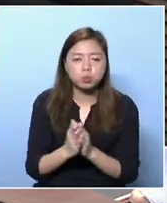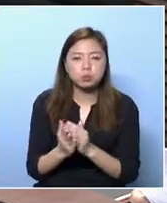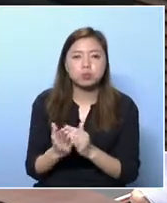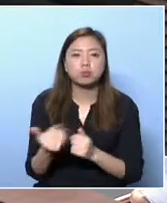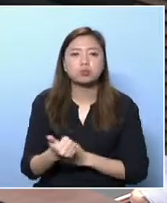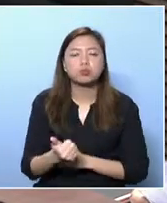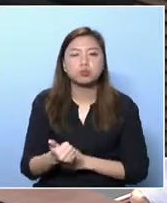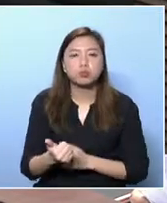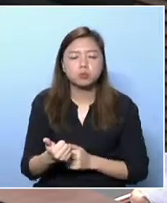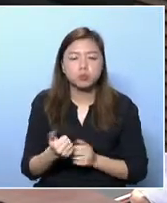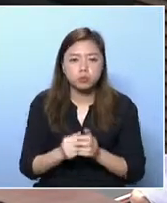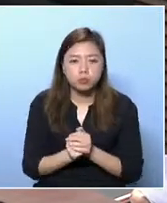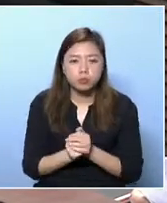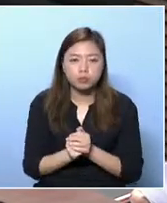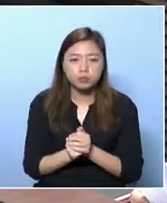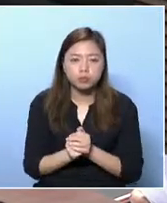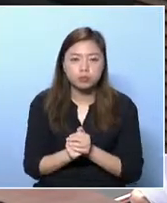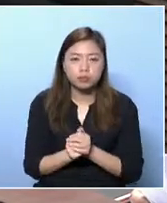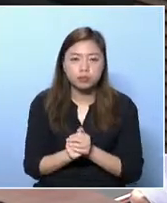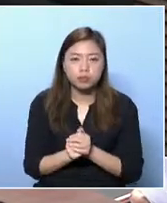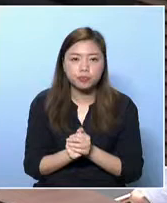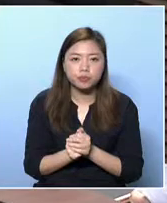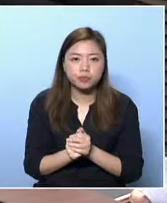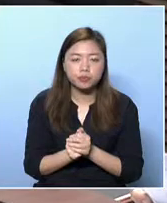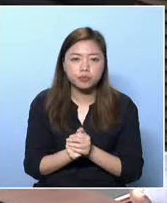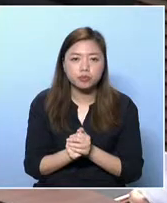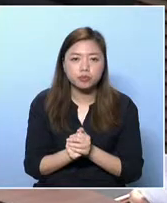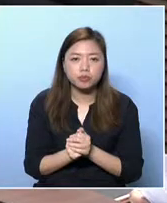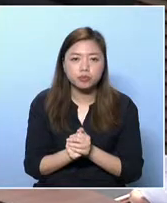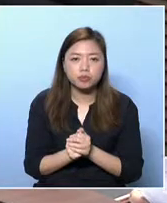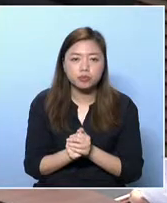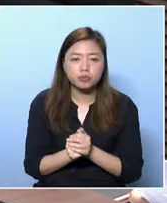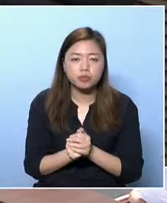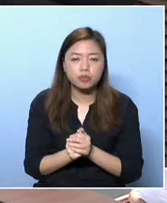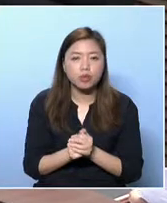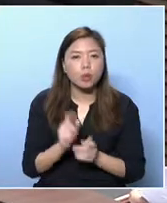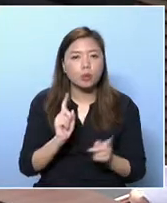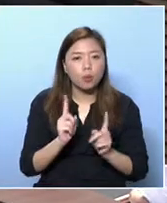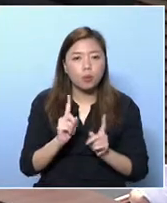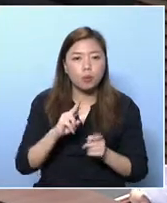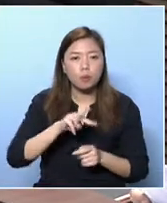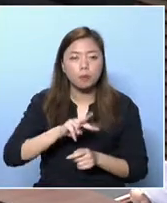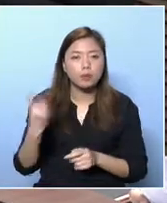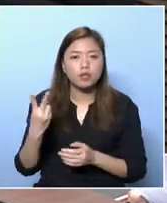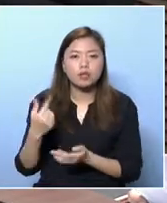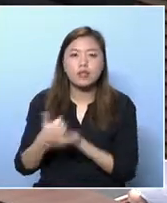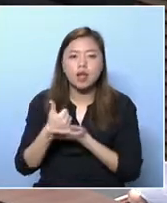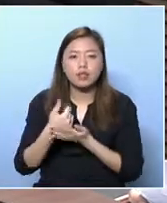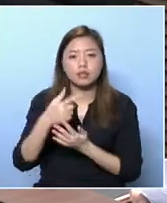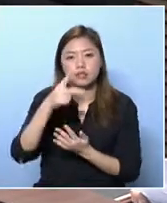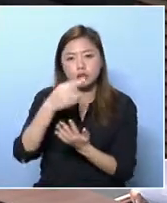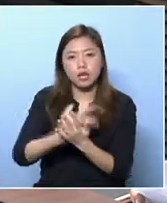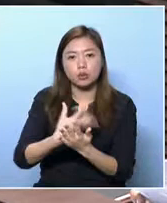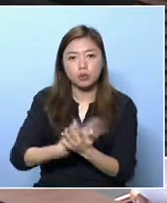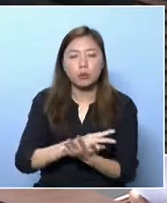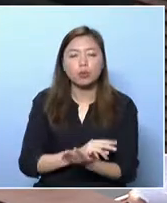So we need to expand the neighborhood childcare service. But the system should